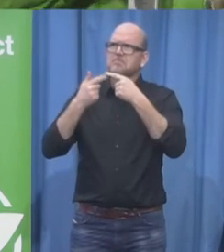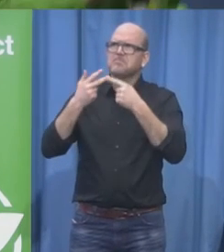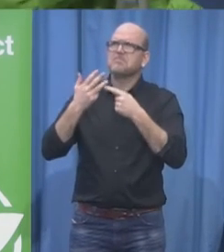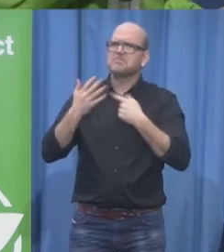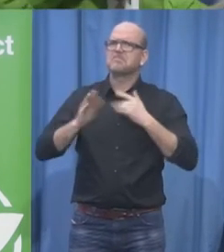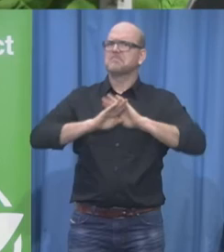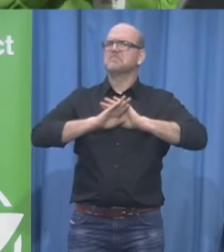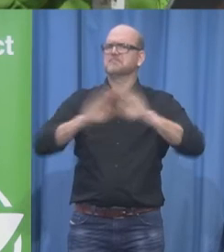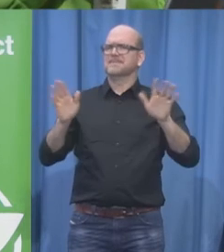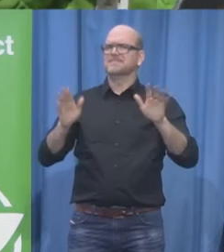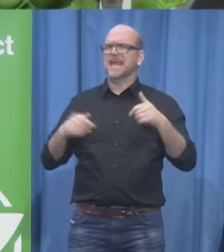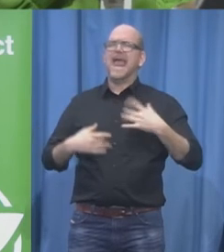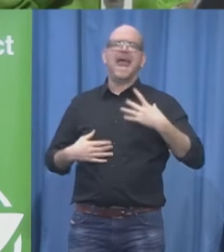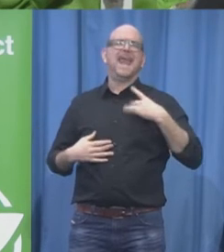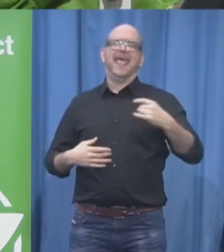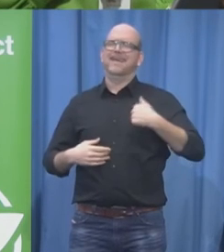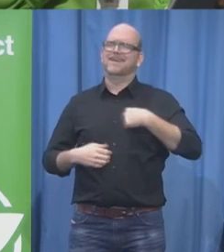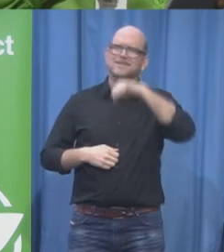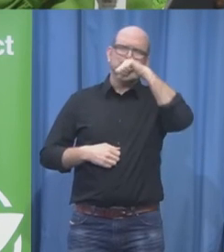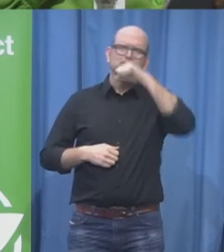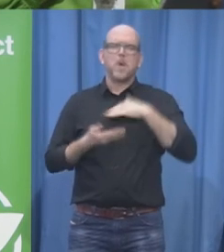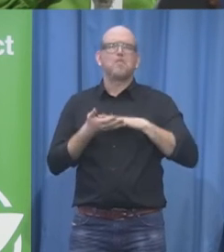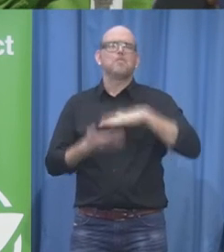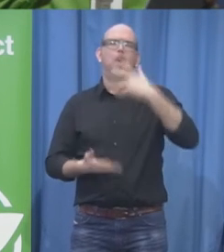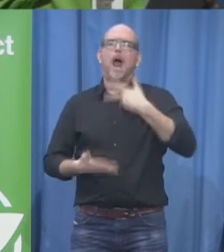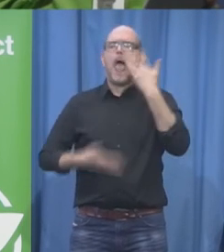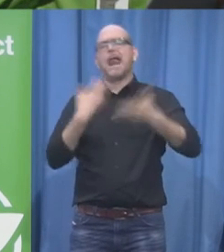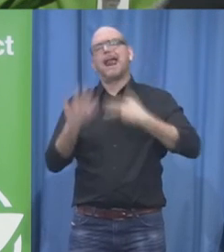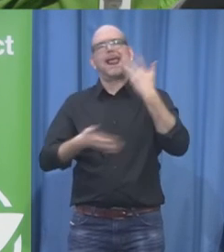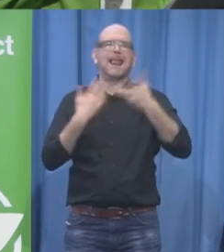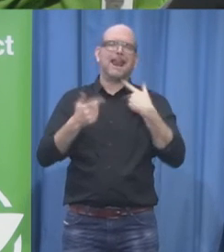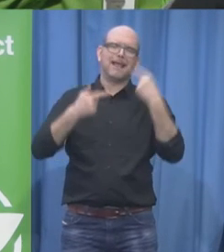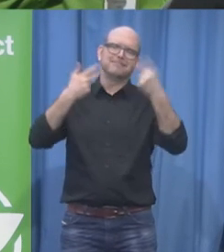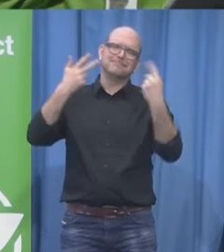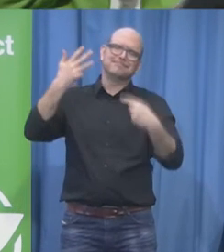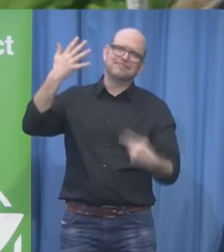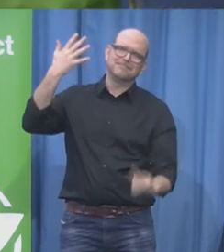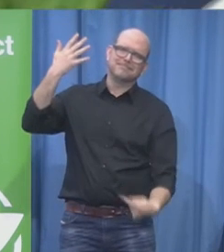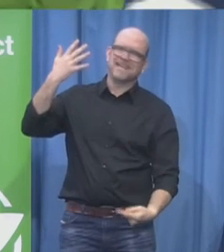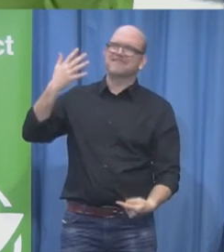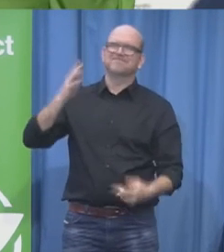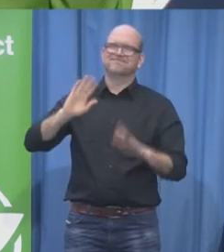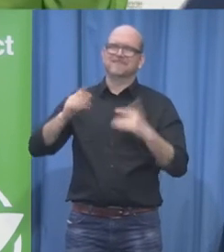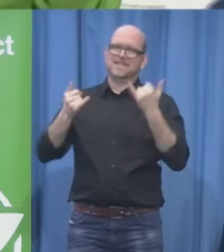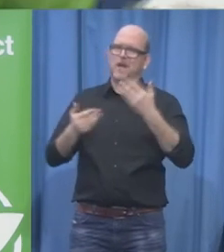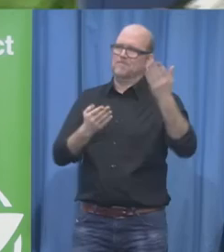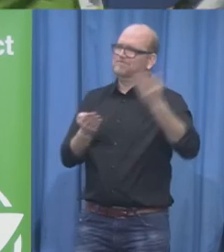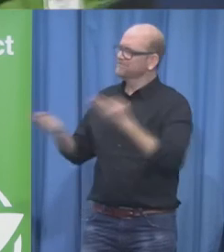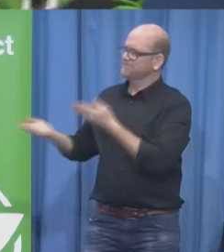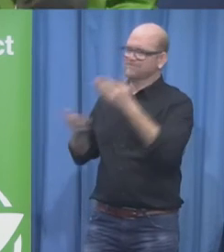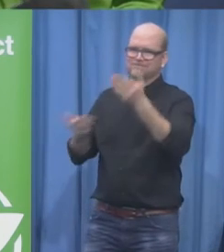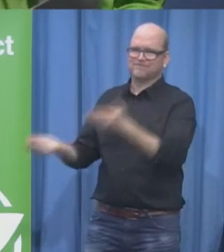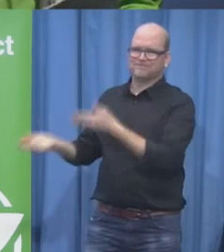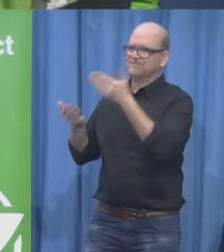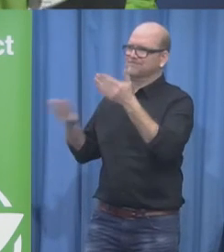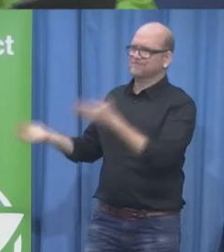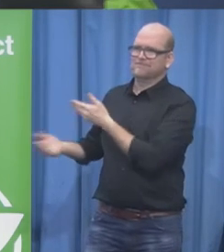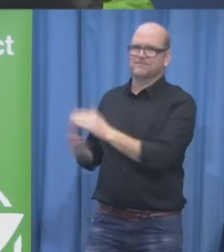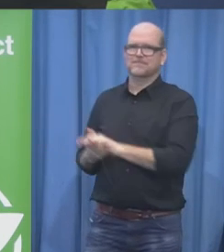so delighted at always to welcome and I said to really acknowledge Martin Essel